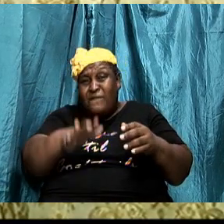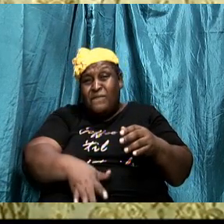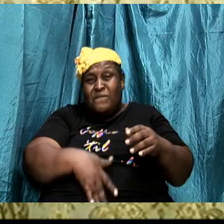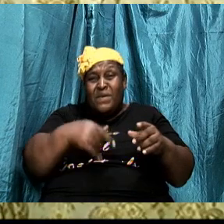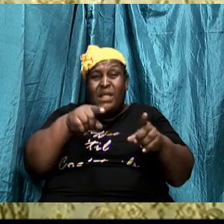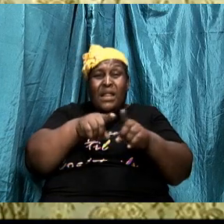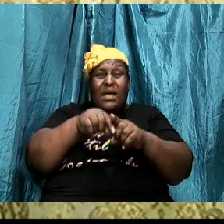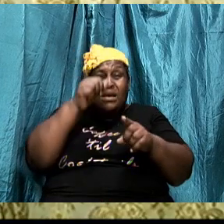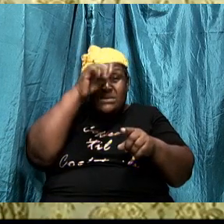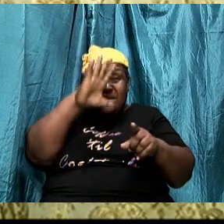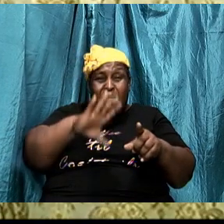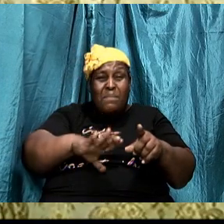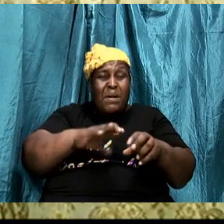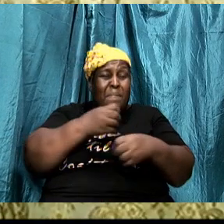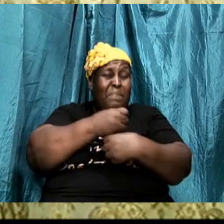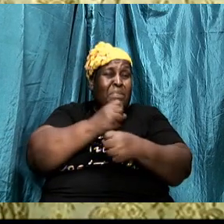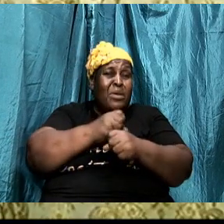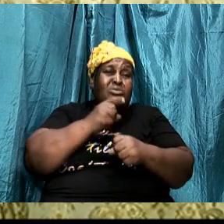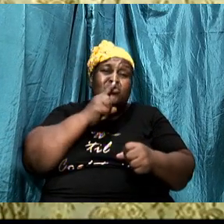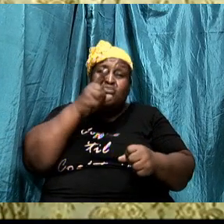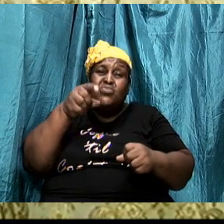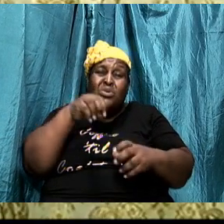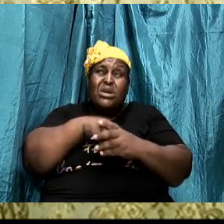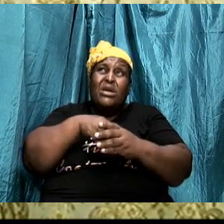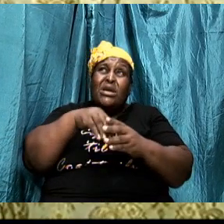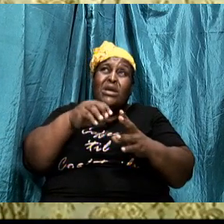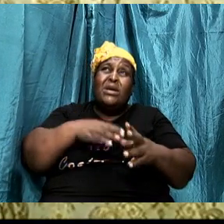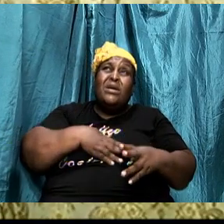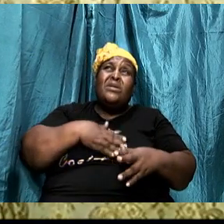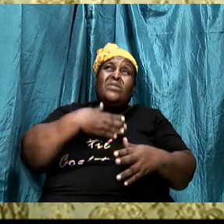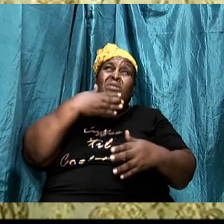as a man I want to make sure that I'm in his will